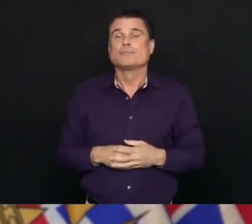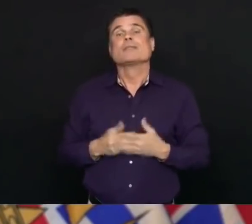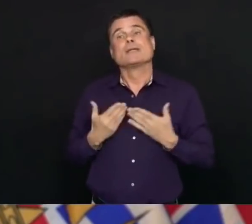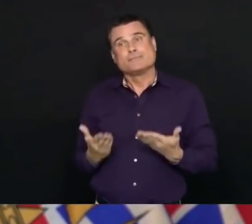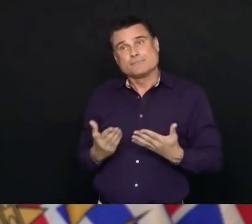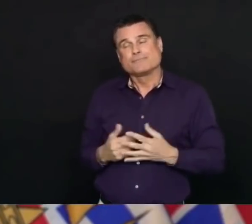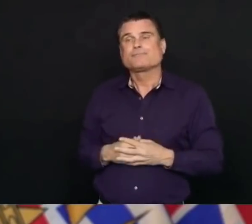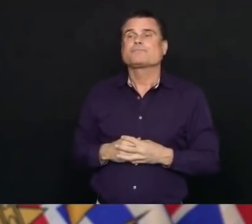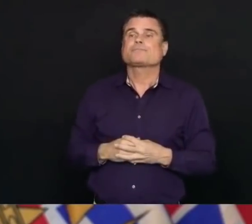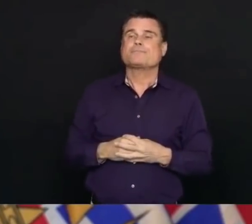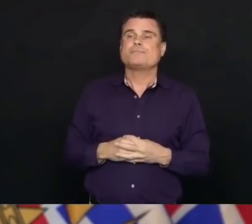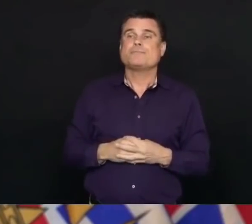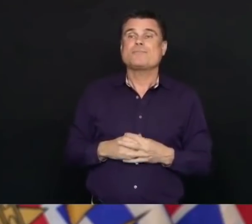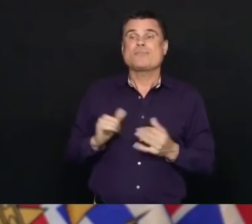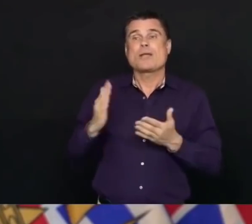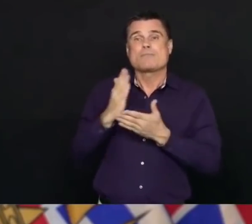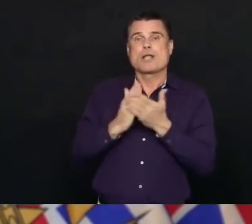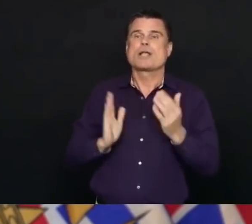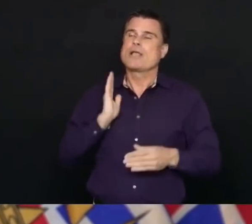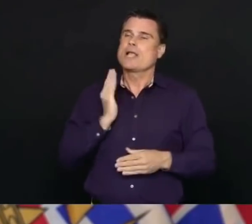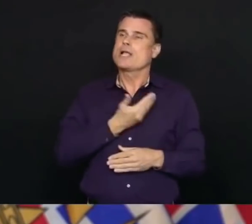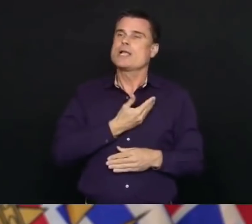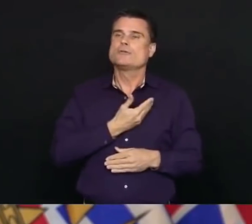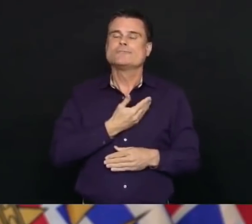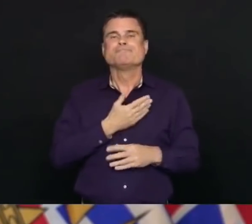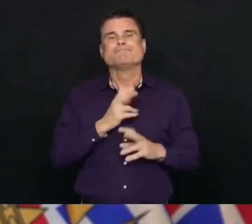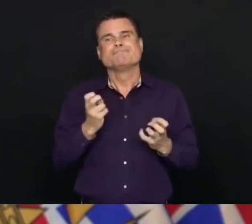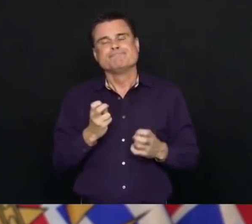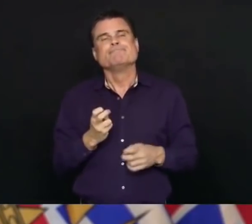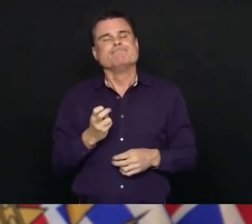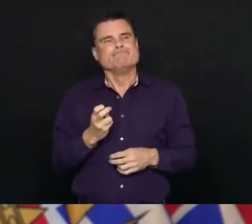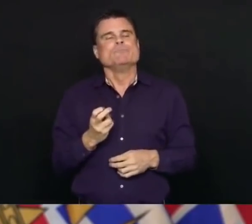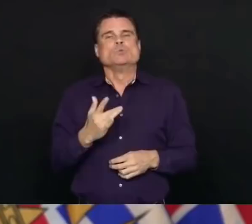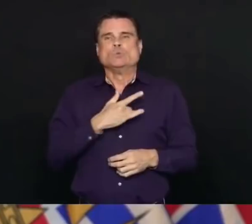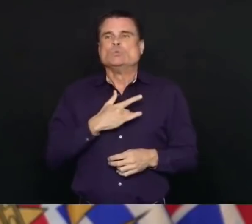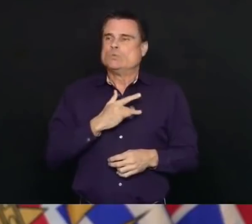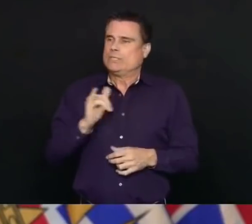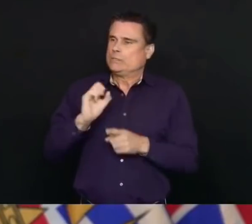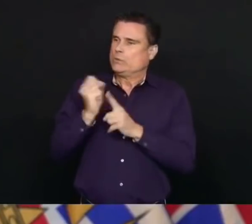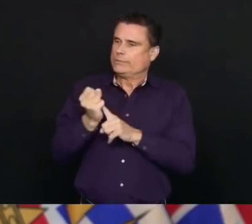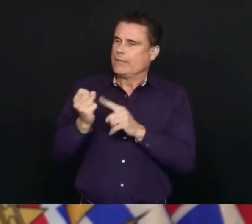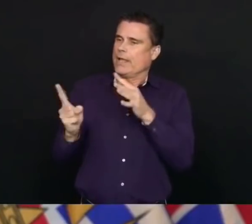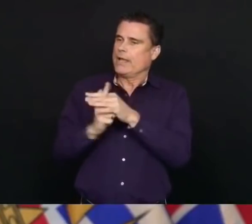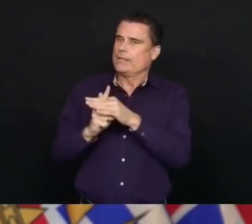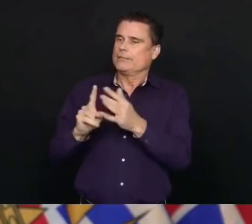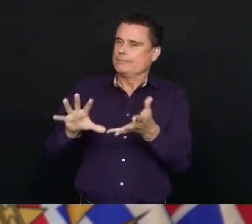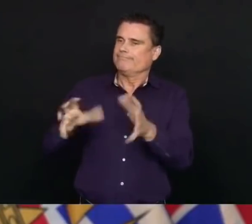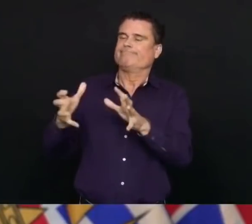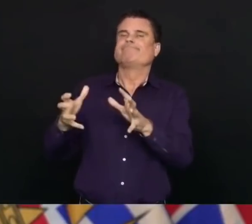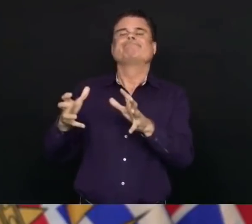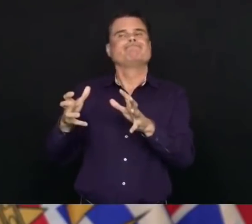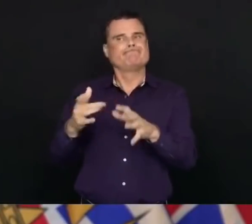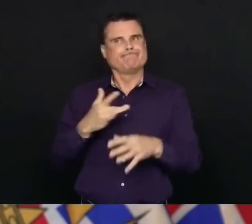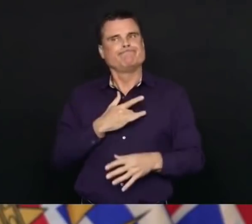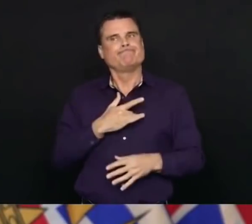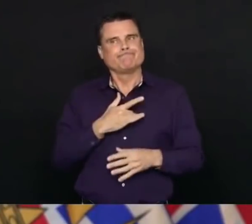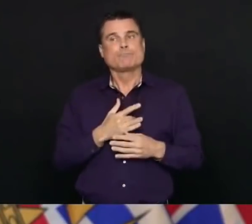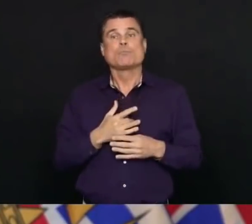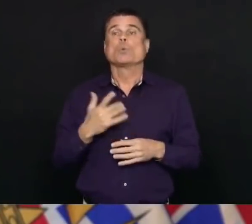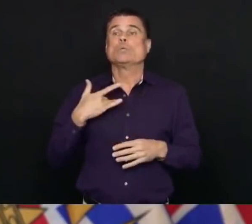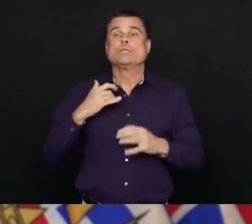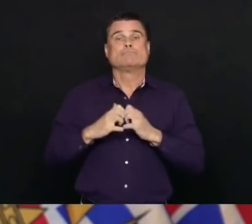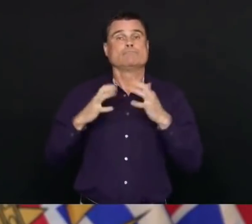outbreaks. And we have mentioned before, but as of today, it's official, we have been using orders under both the Public Health Act